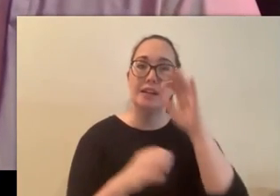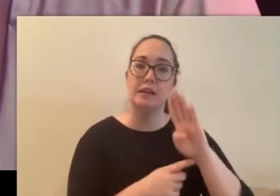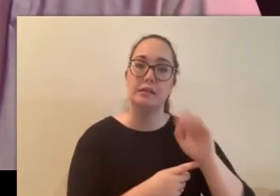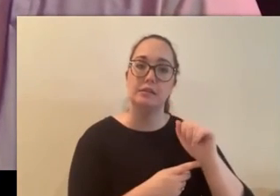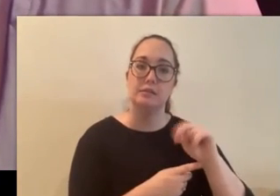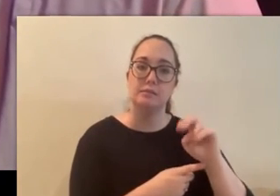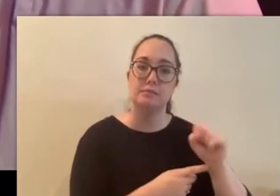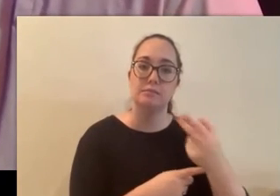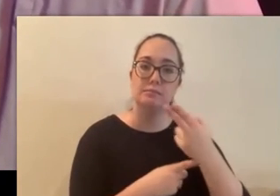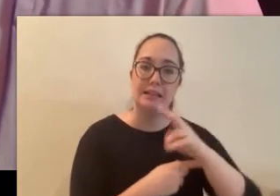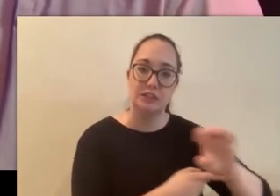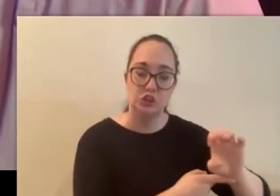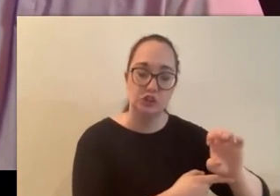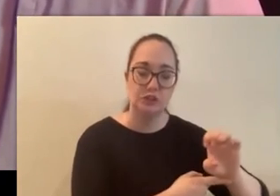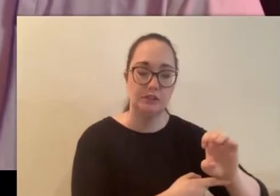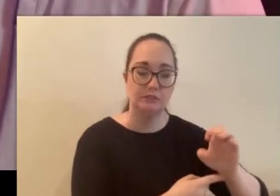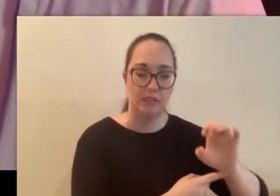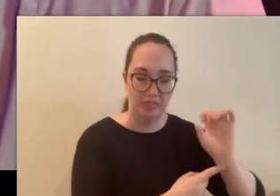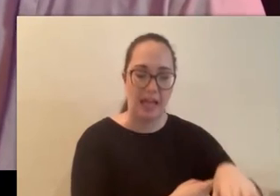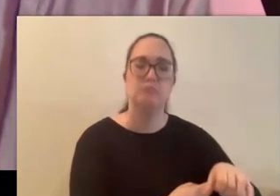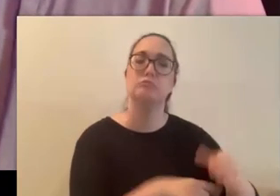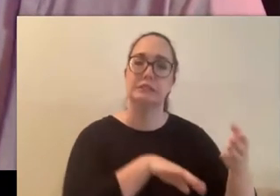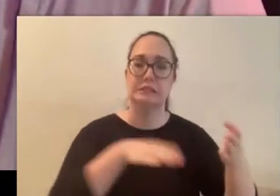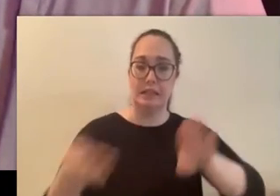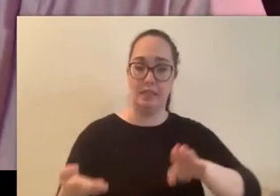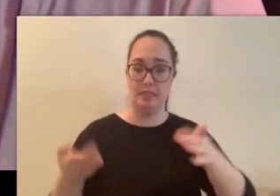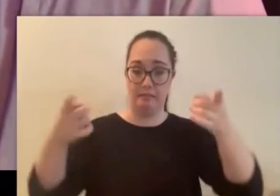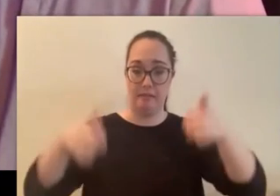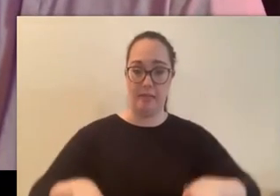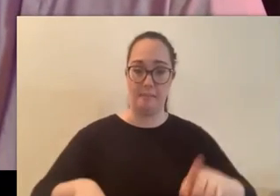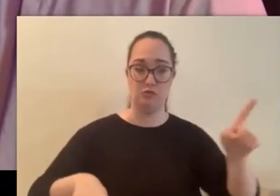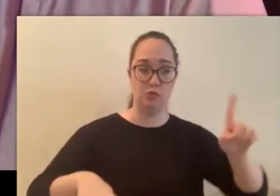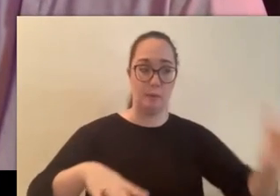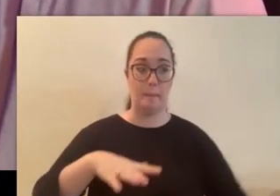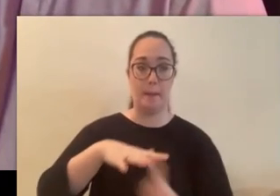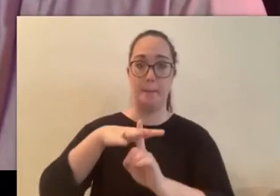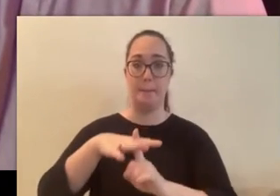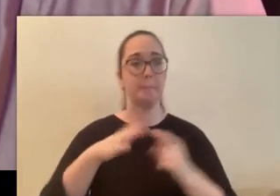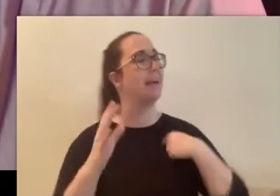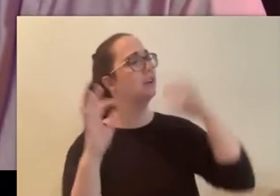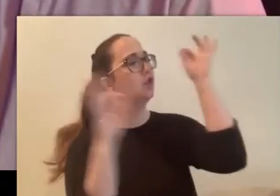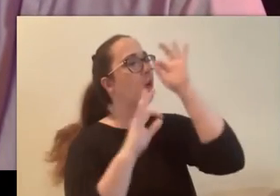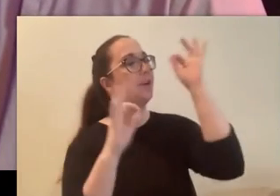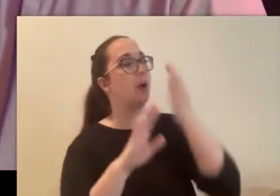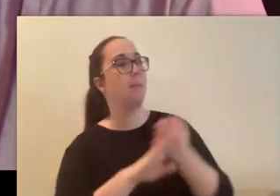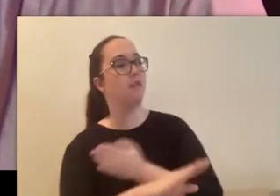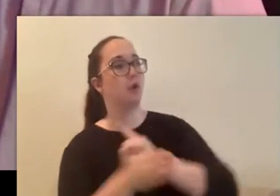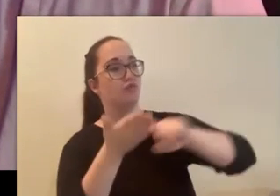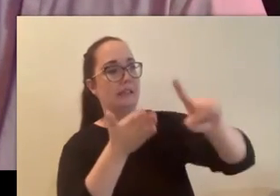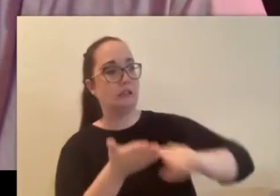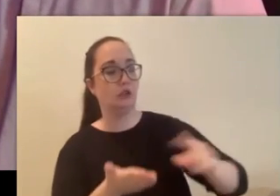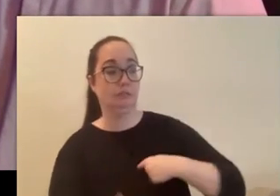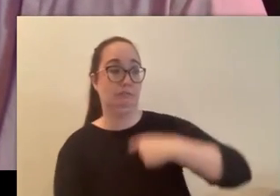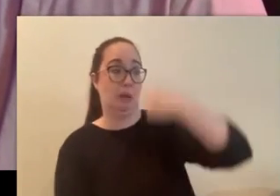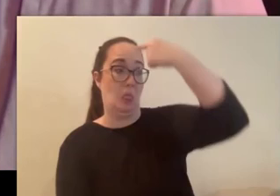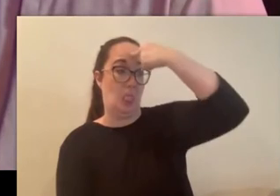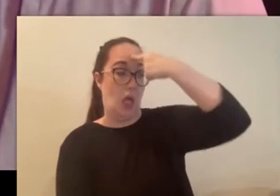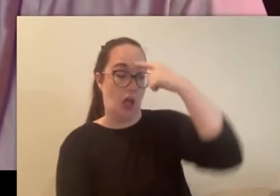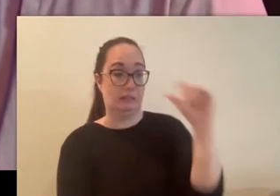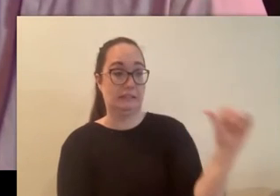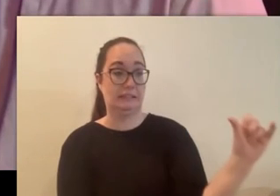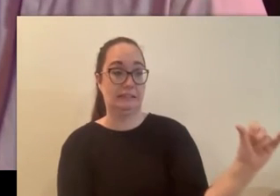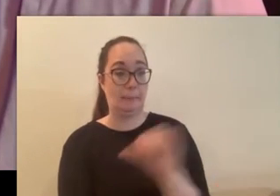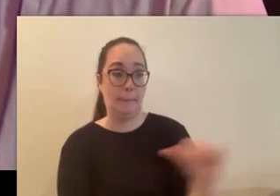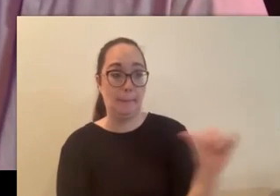like this idea of like when death happens they appear i didn't know that about banshees i had no idea before we did our research i thought a banshee was like a sasquatch